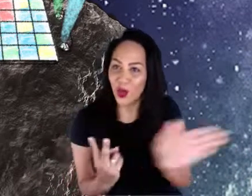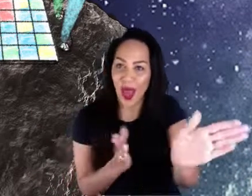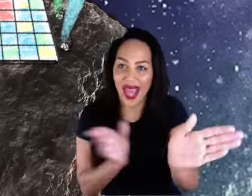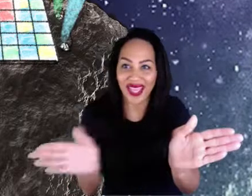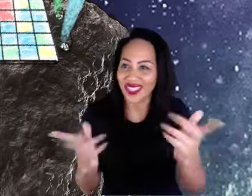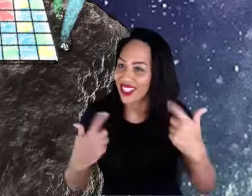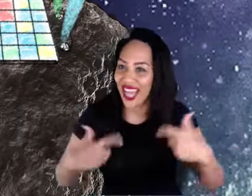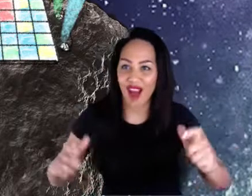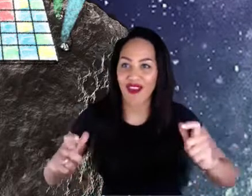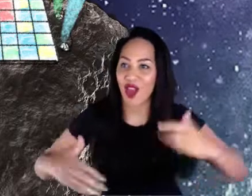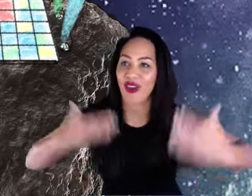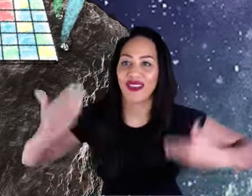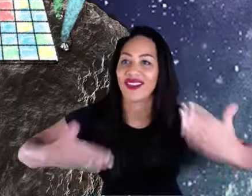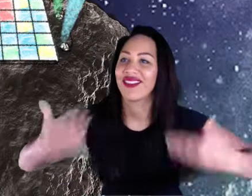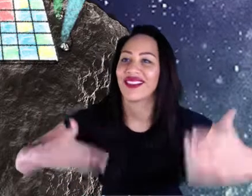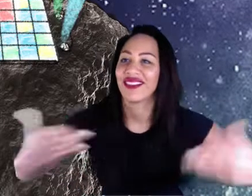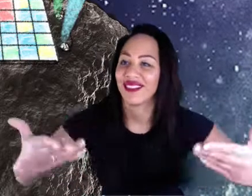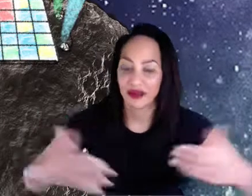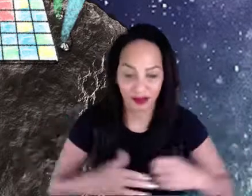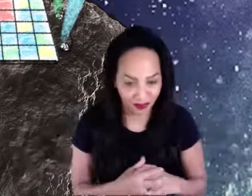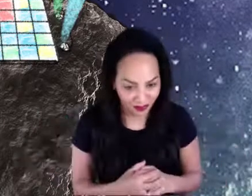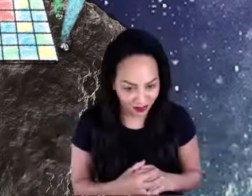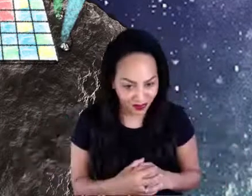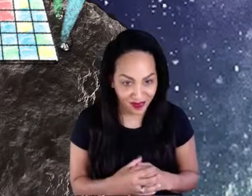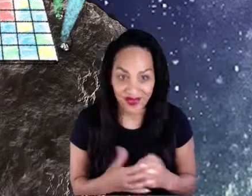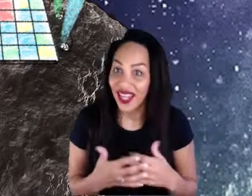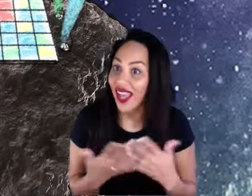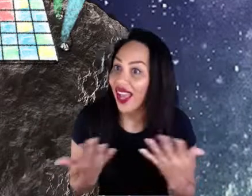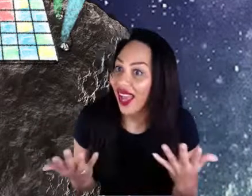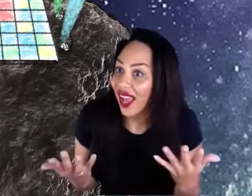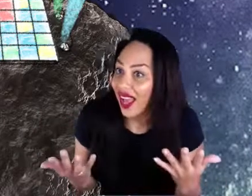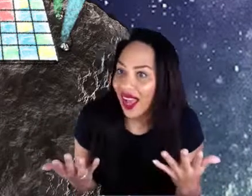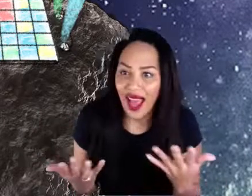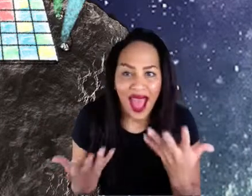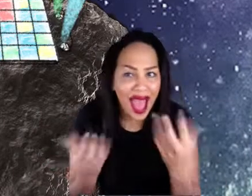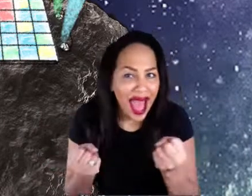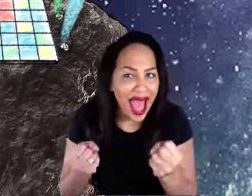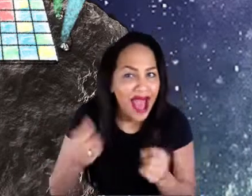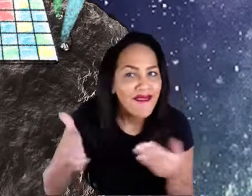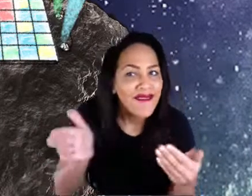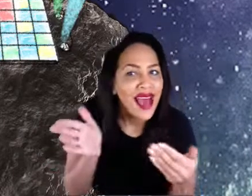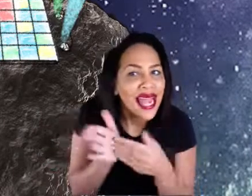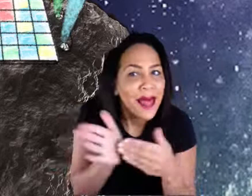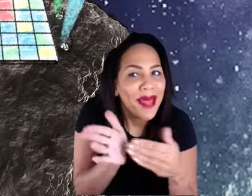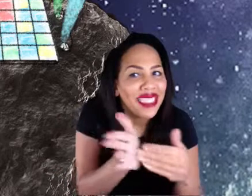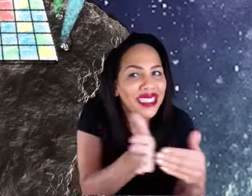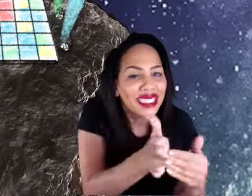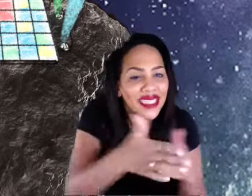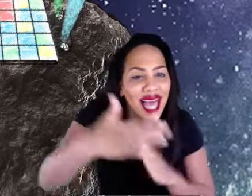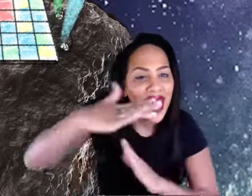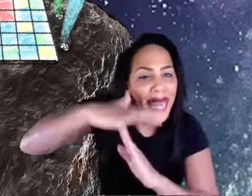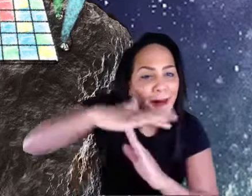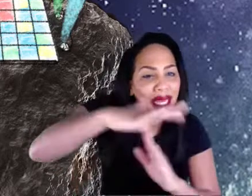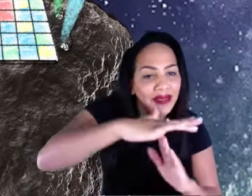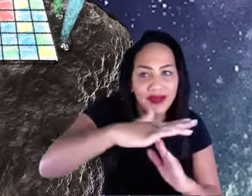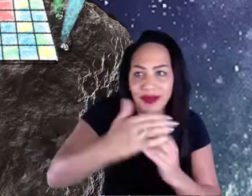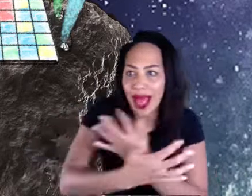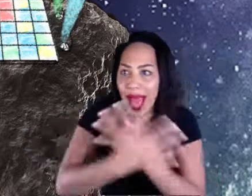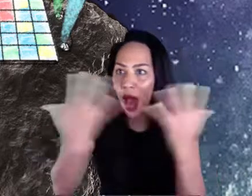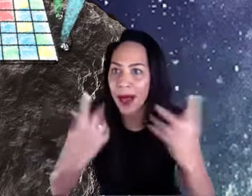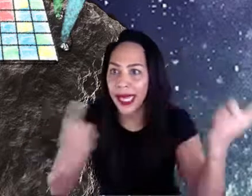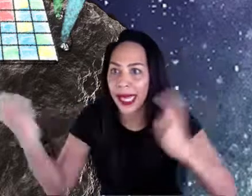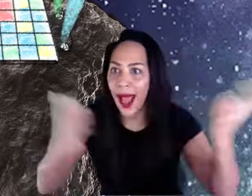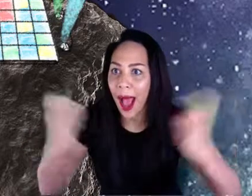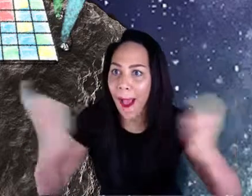And is there a limit to the number of people who can be in the world at once? And yeah. How is that